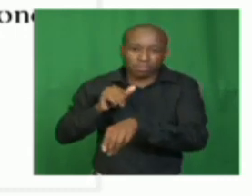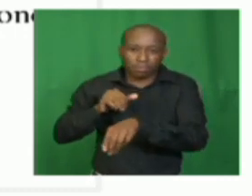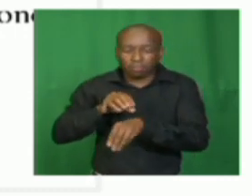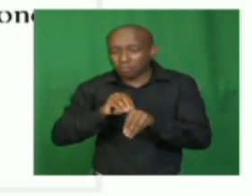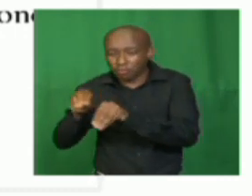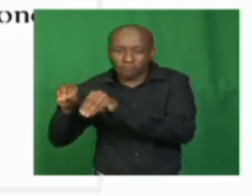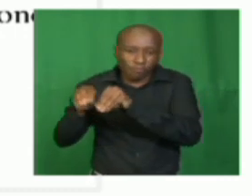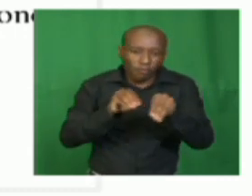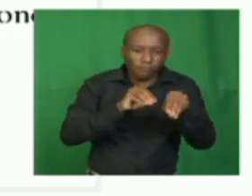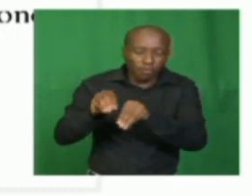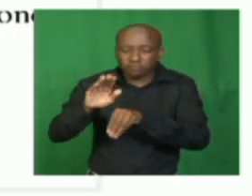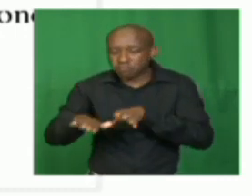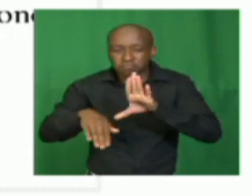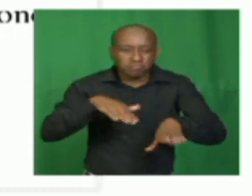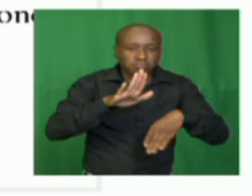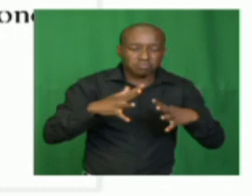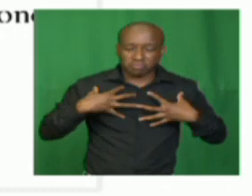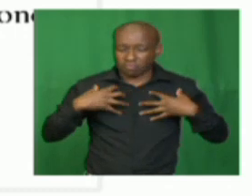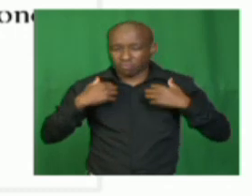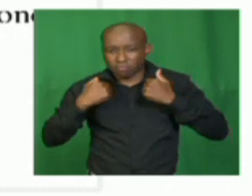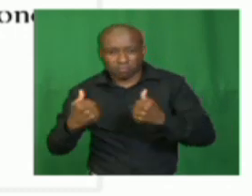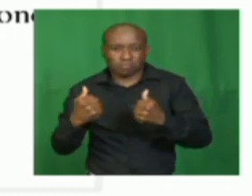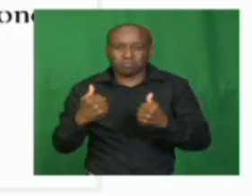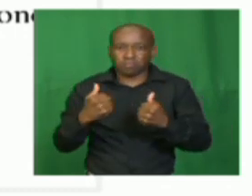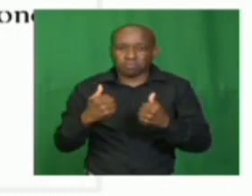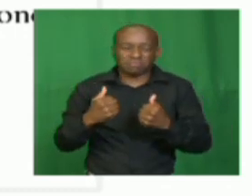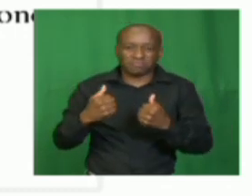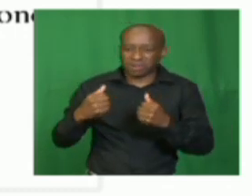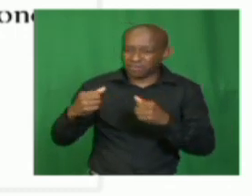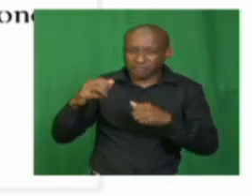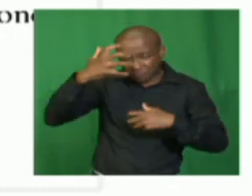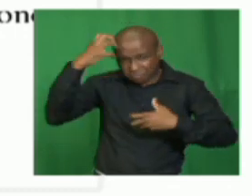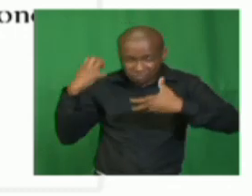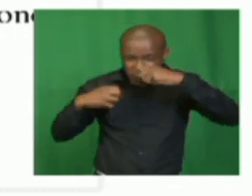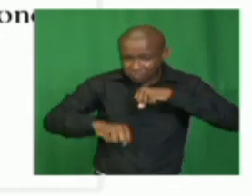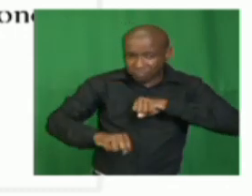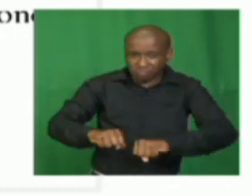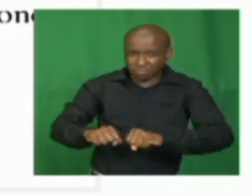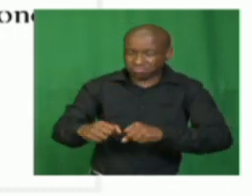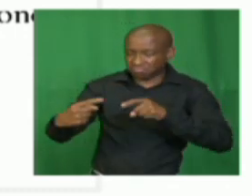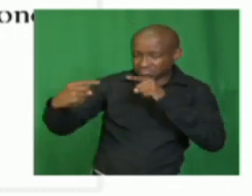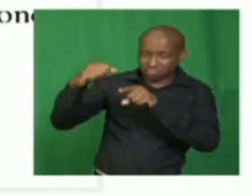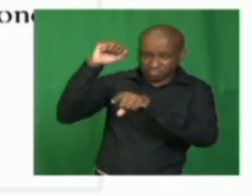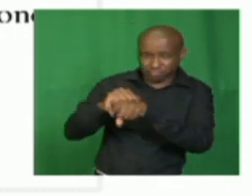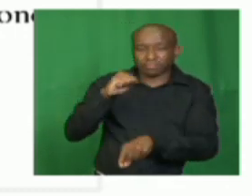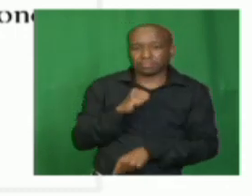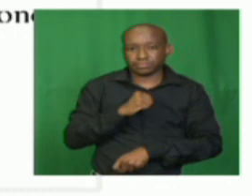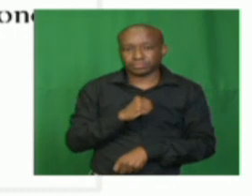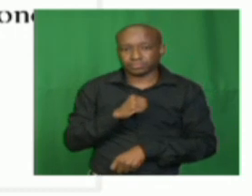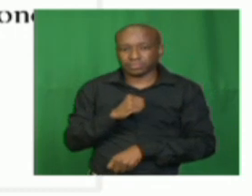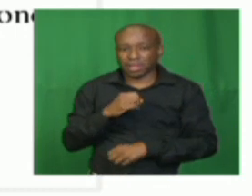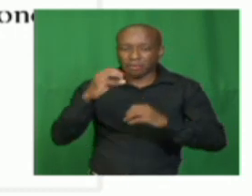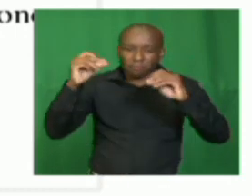saying he was brave enough to face the lions. While he was seen and